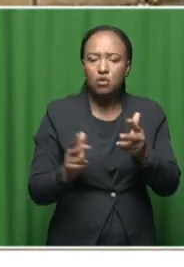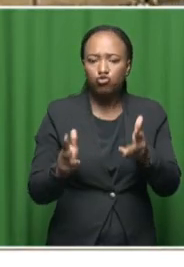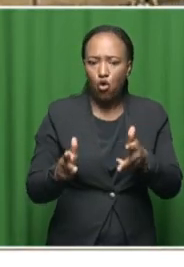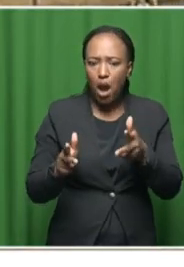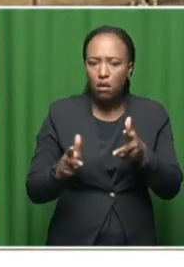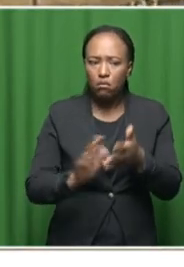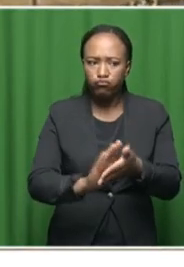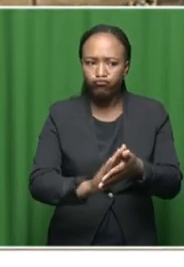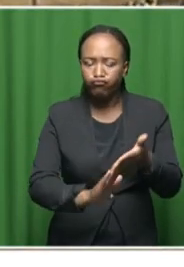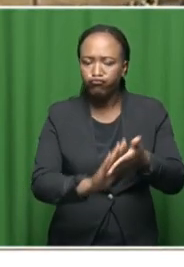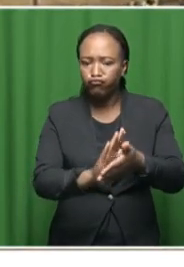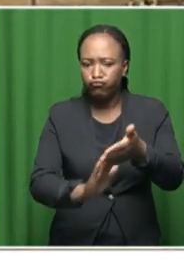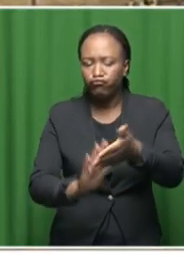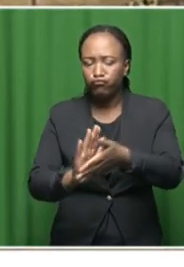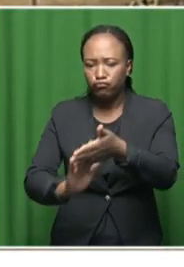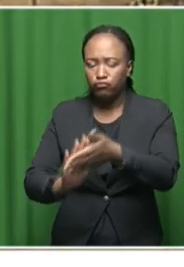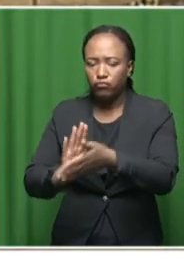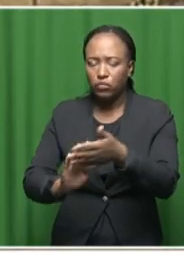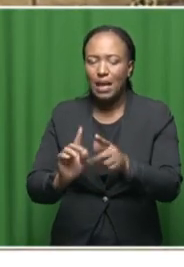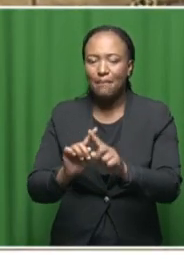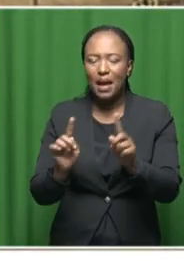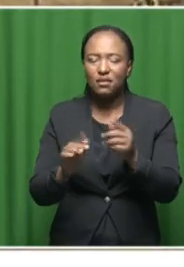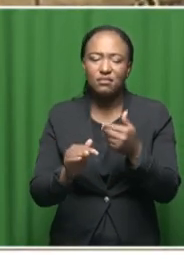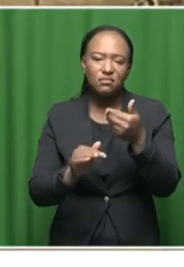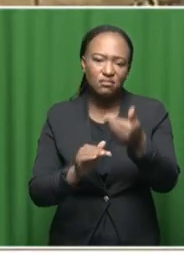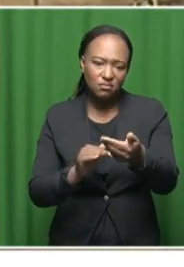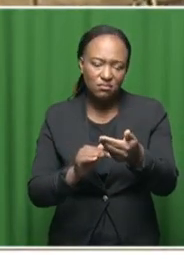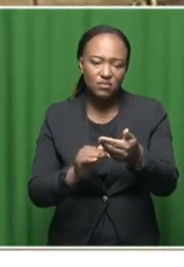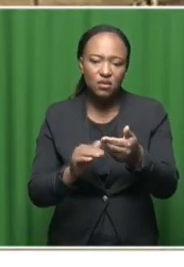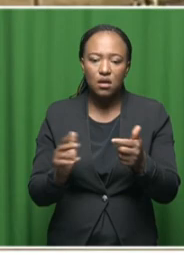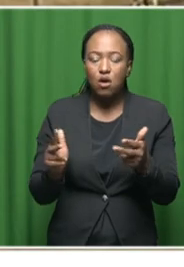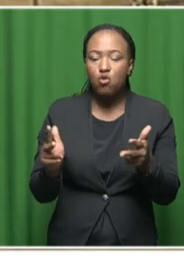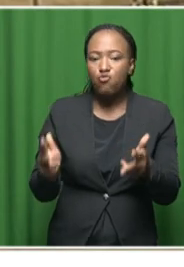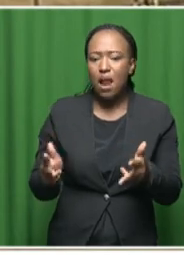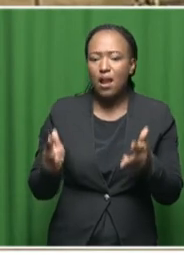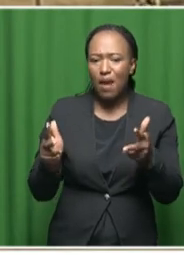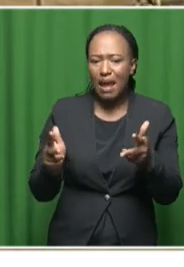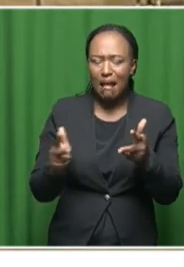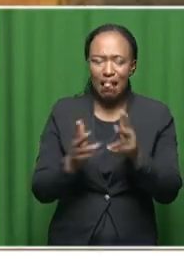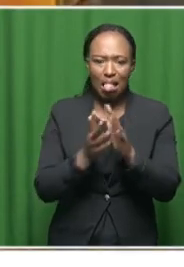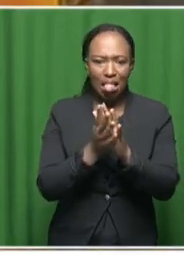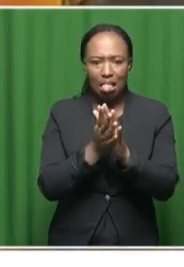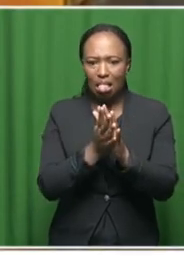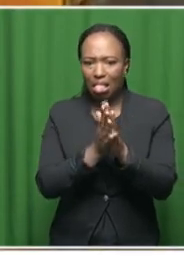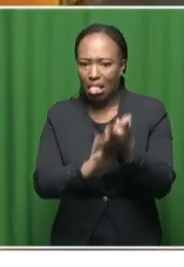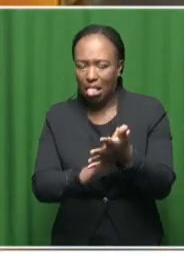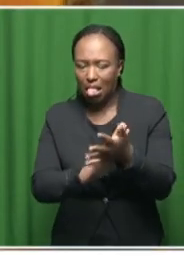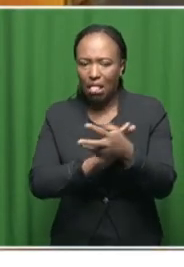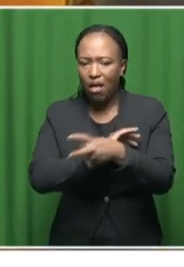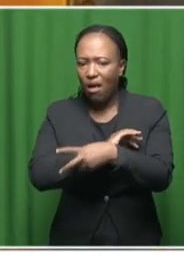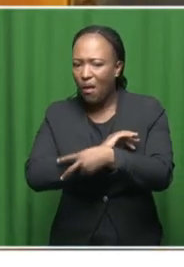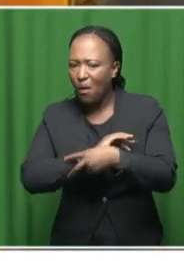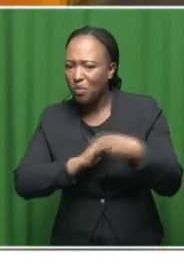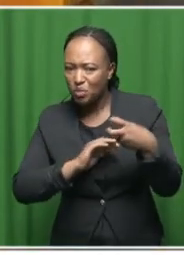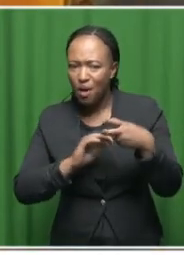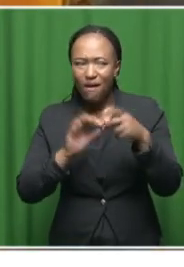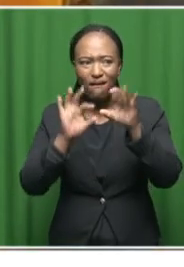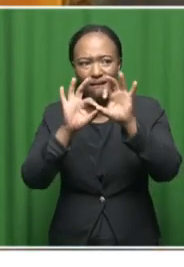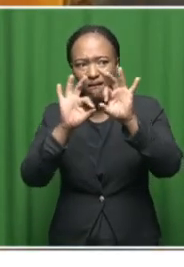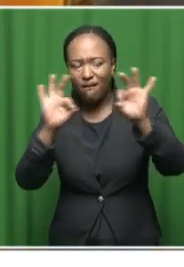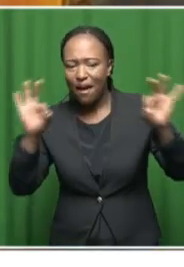But the large-scale destruction of the rail network system, including the theft of overhead cables,